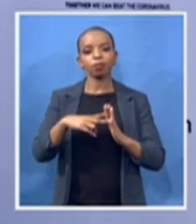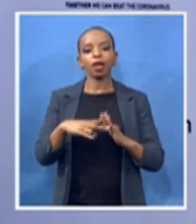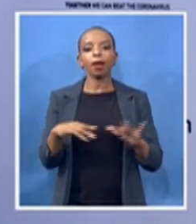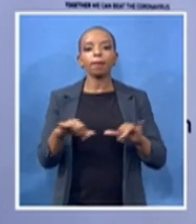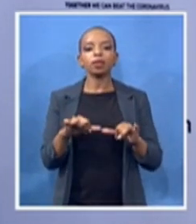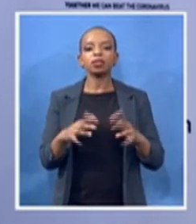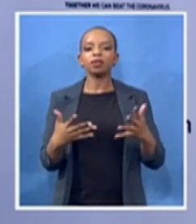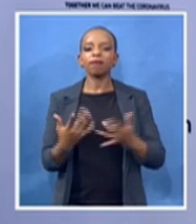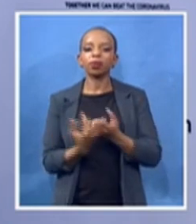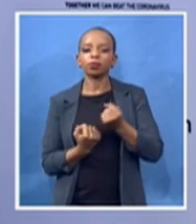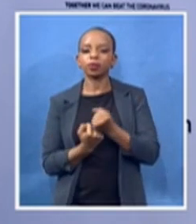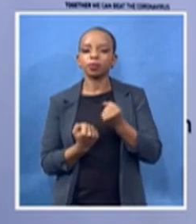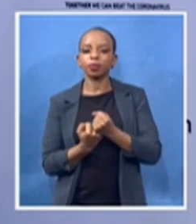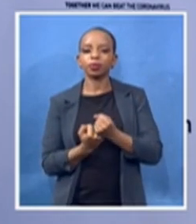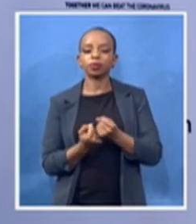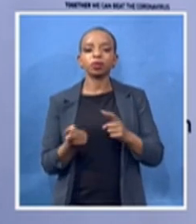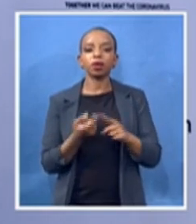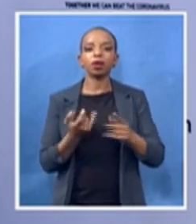president of cosatu